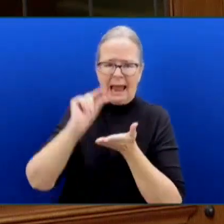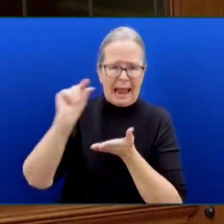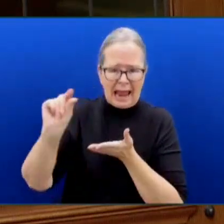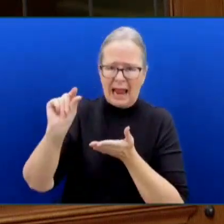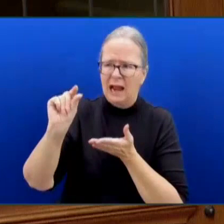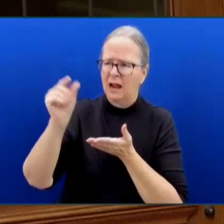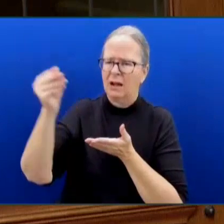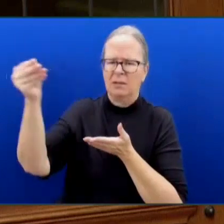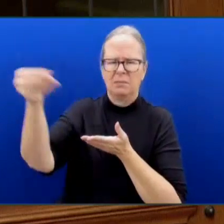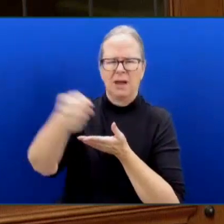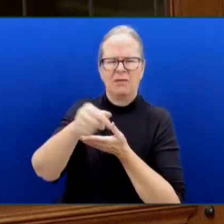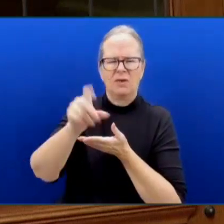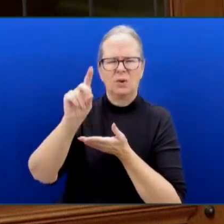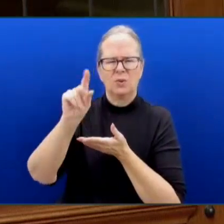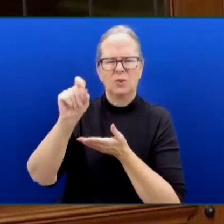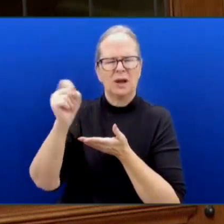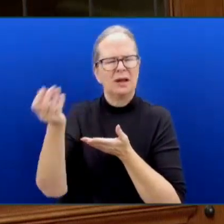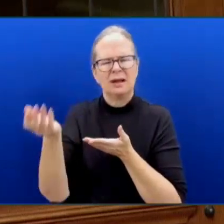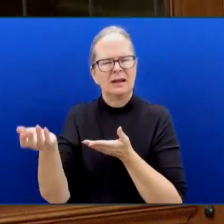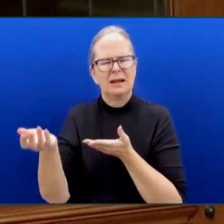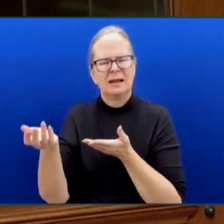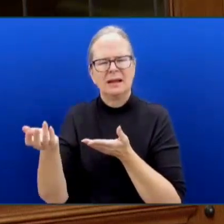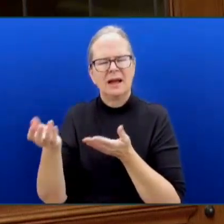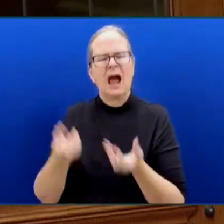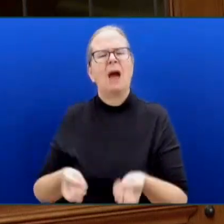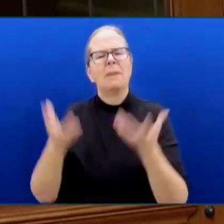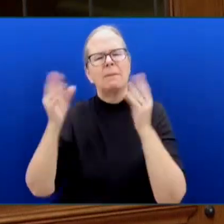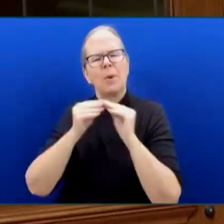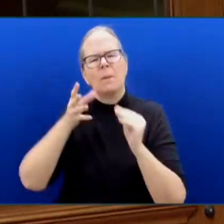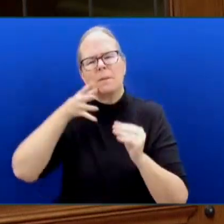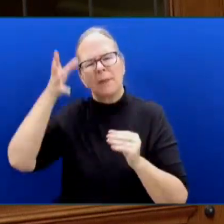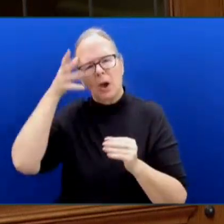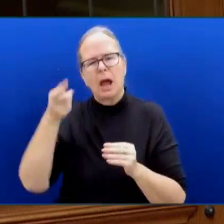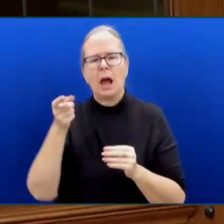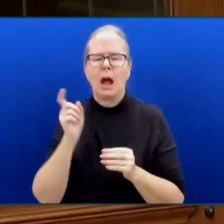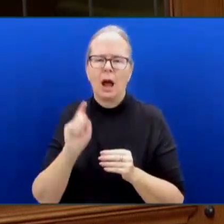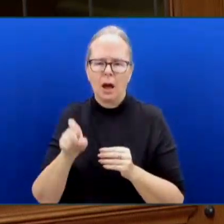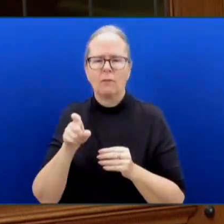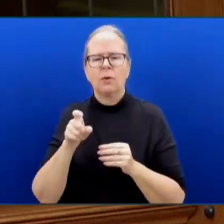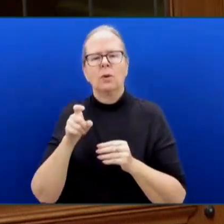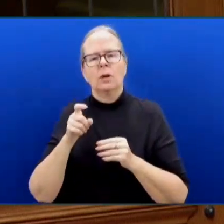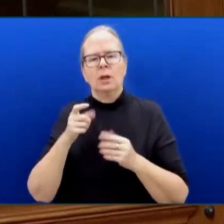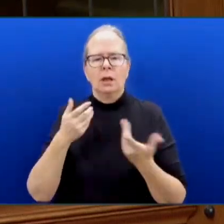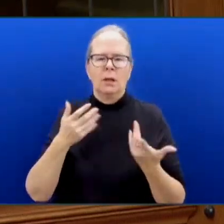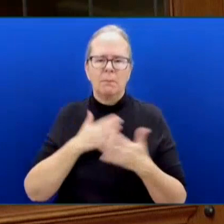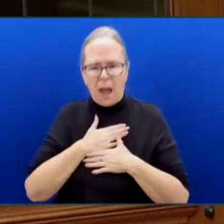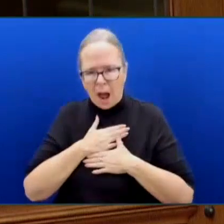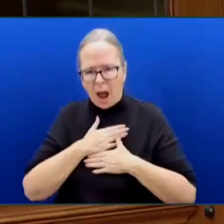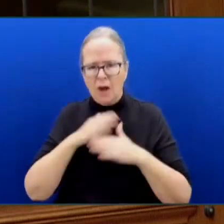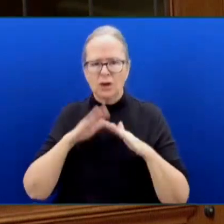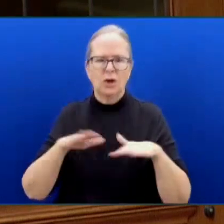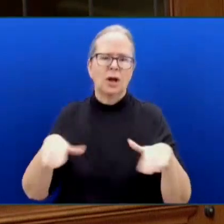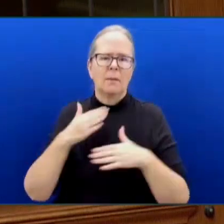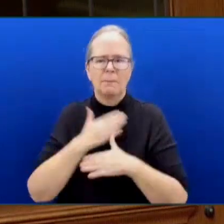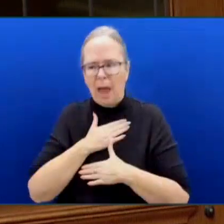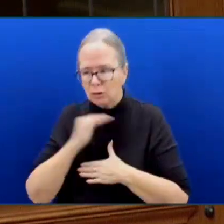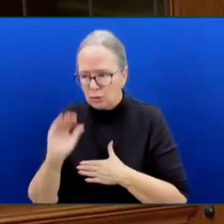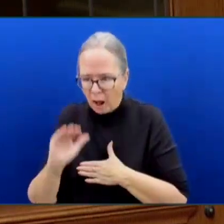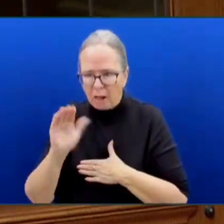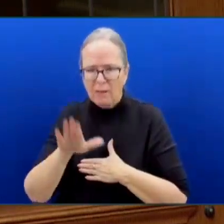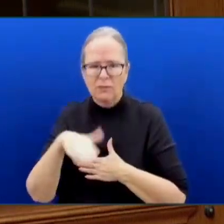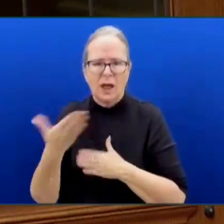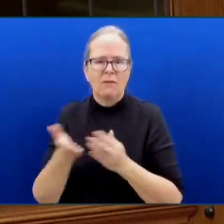Sword will have to bury their teenage children because of this NDP's failed safe supply